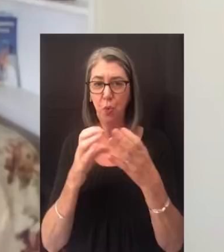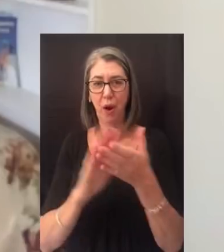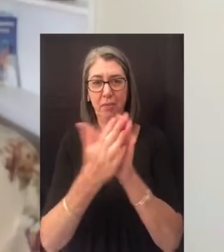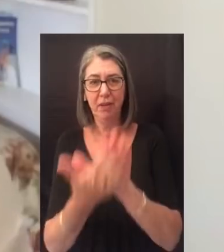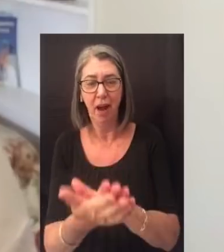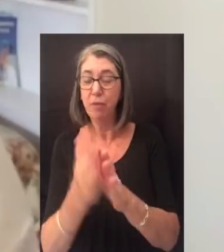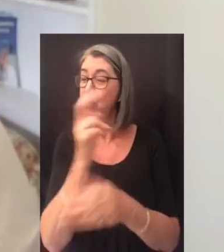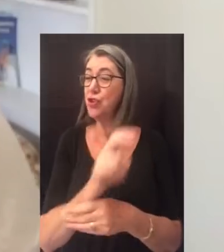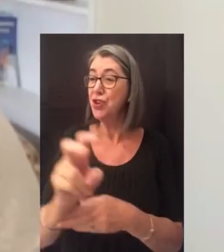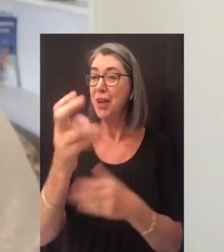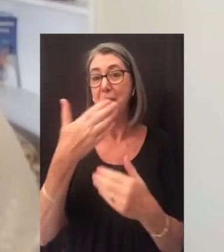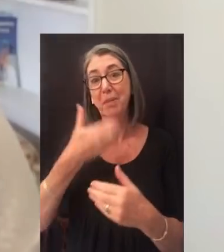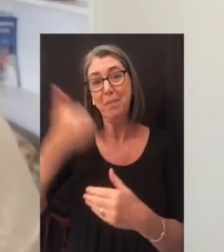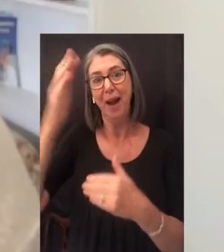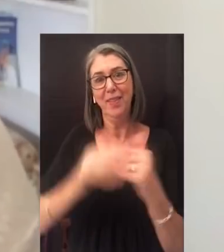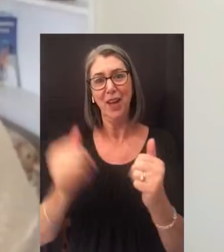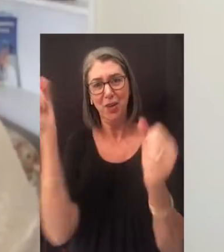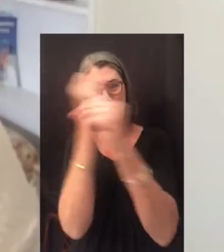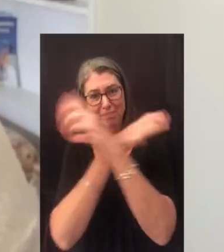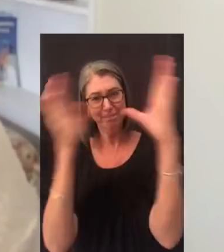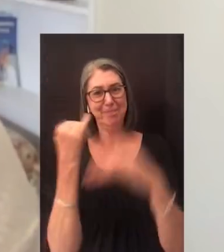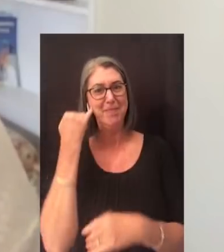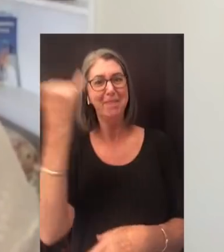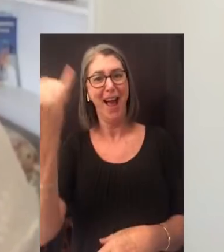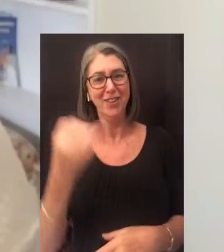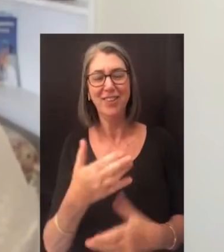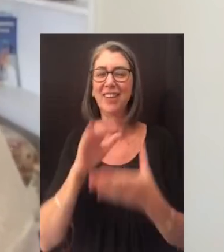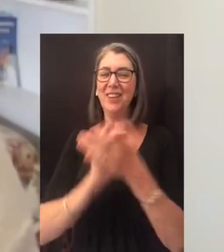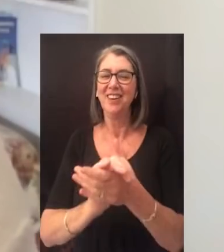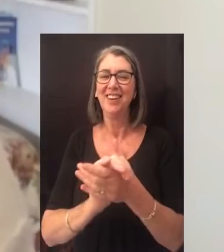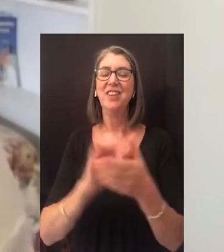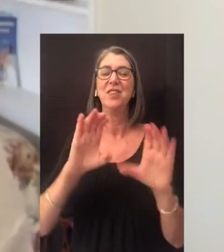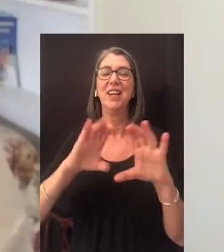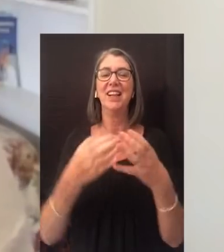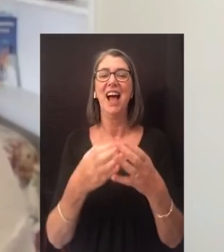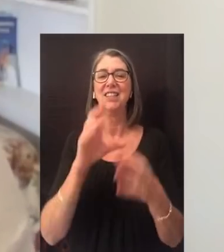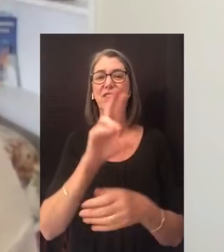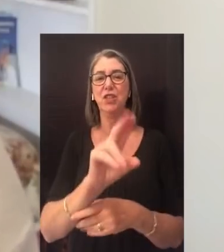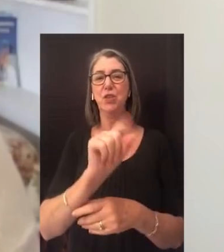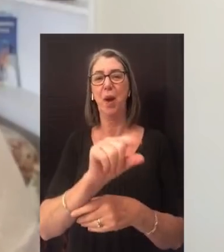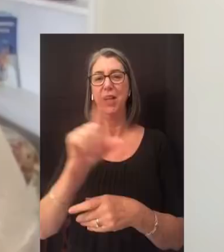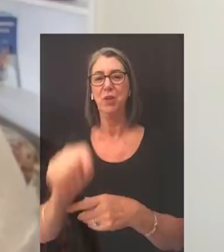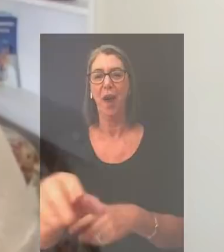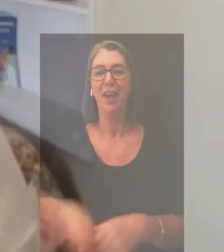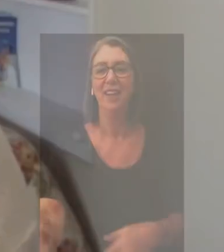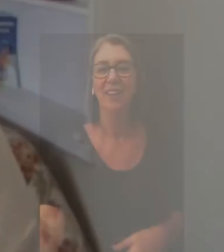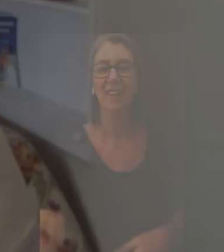Your journey may be even better than you imagined it. Congratulations to the Class of 2020.